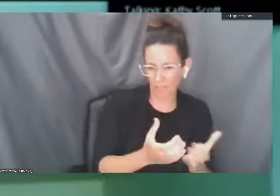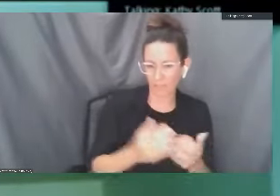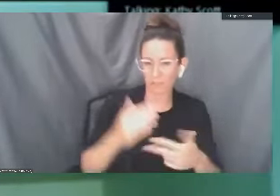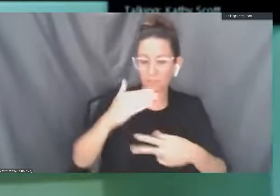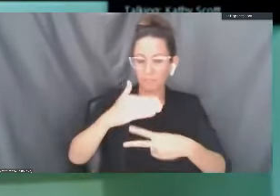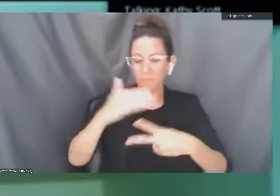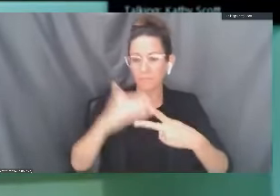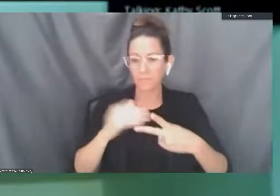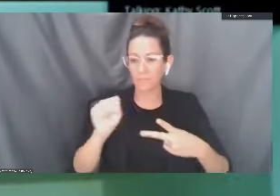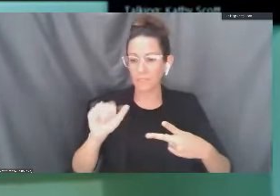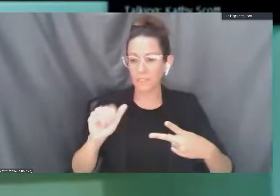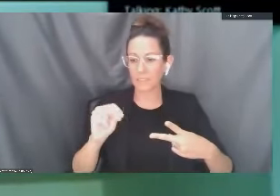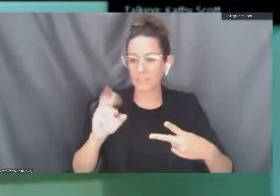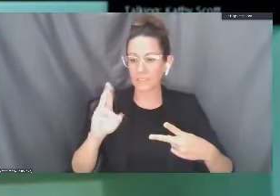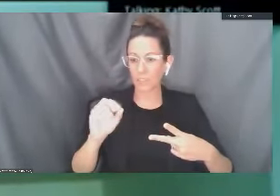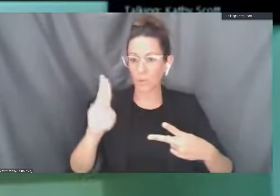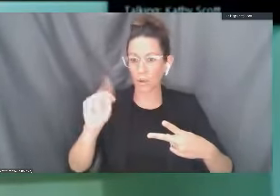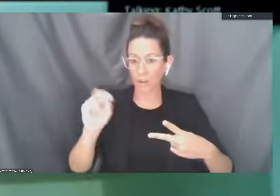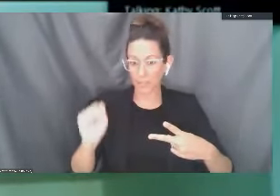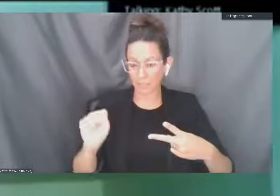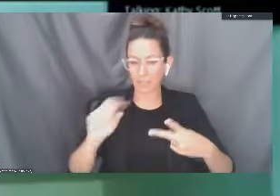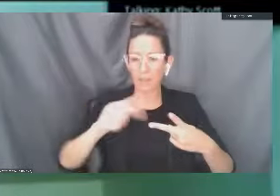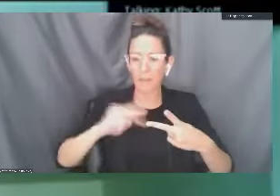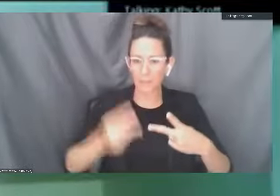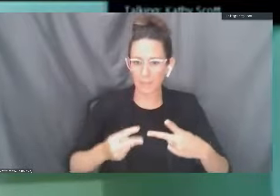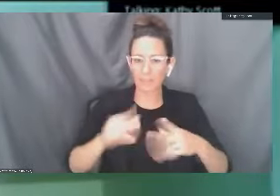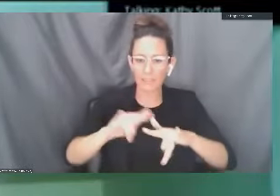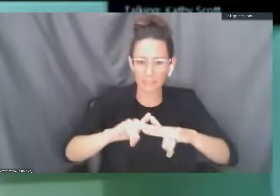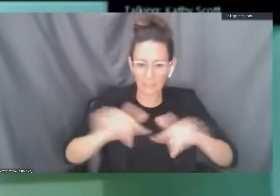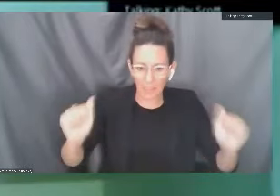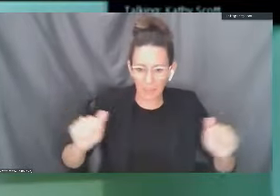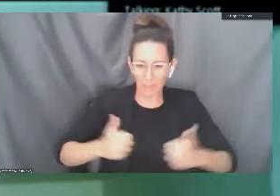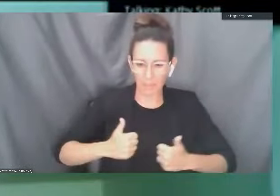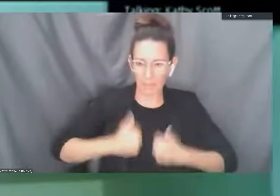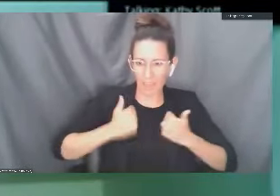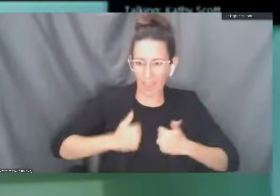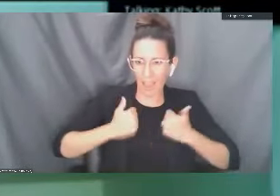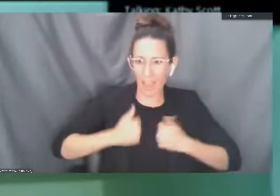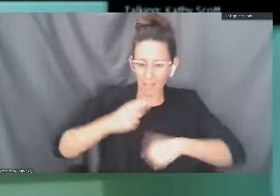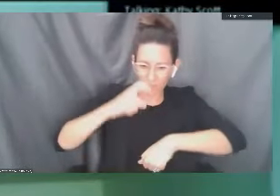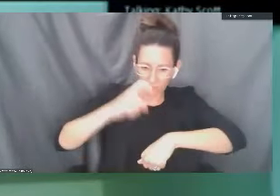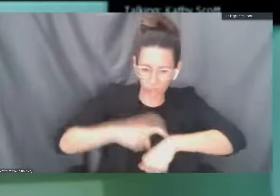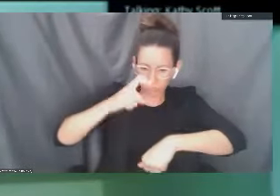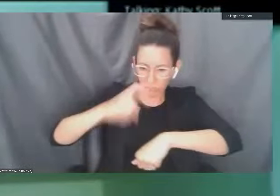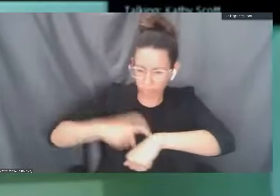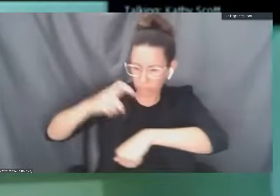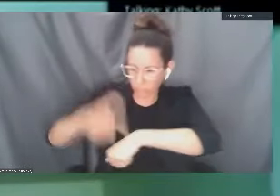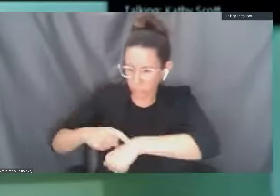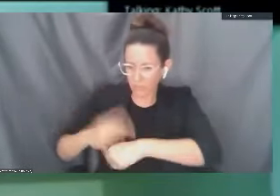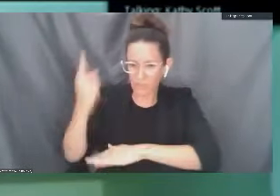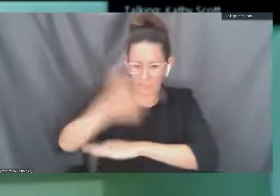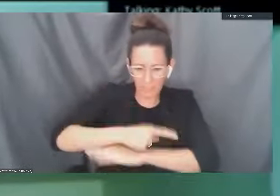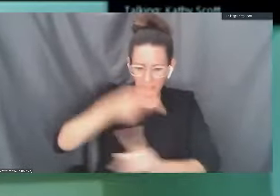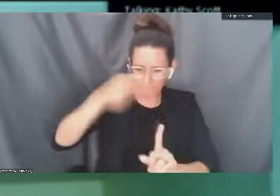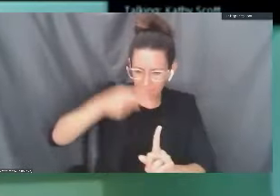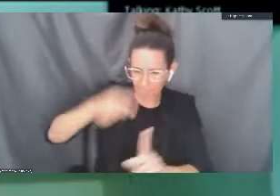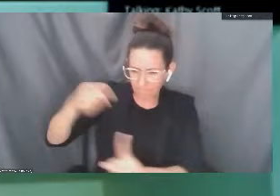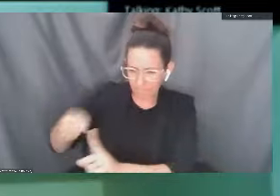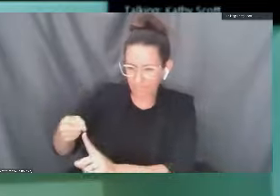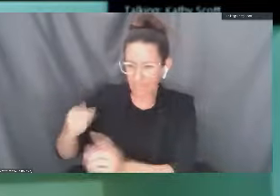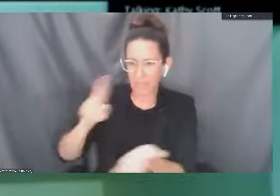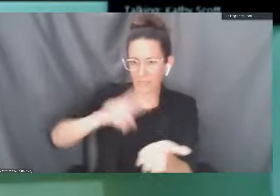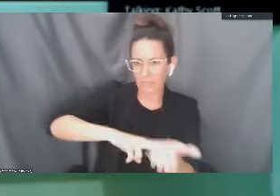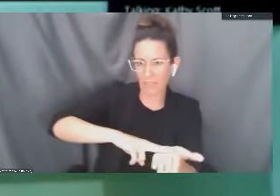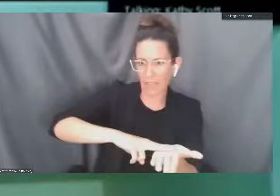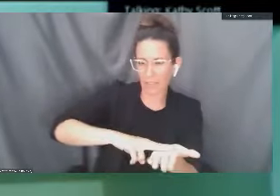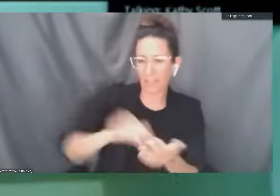instructors and students gather in real-time virtual environments with regularly scheduled days and times, as